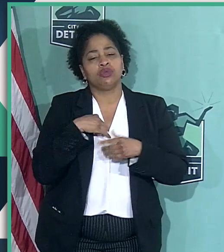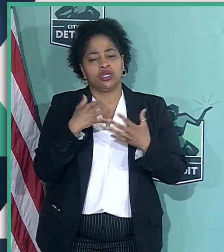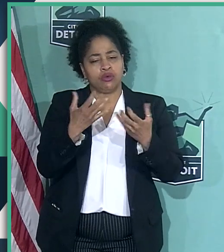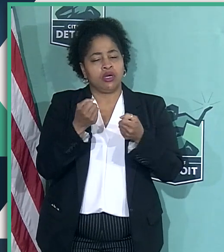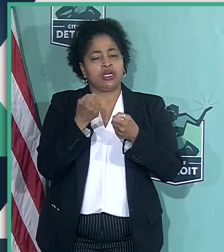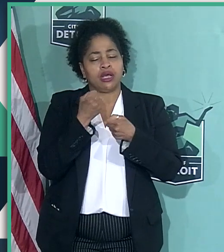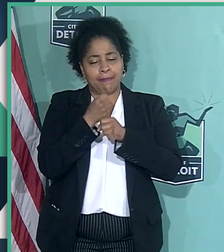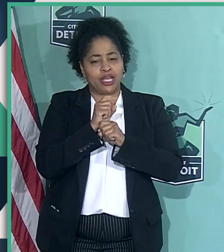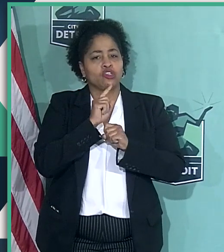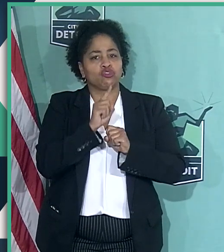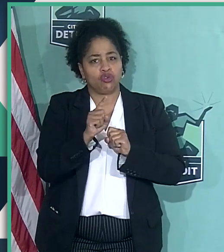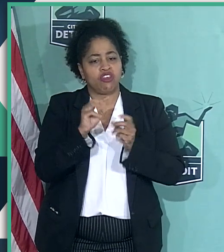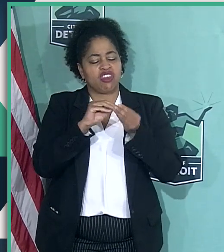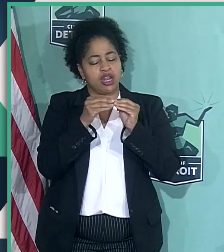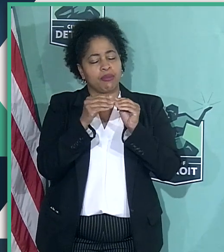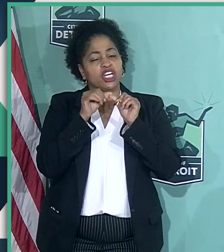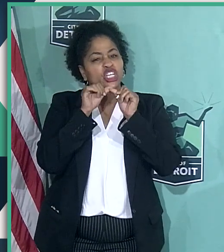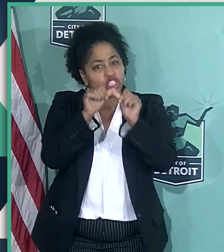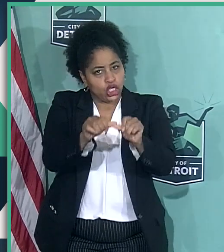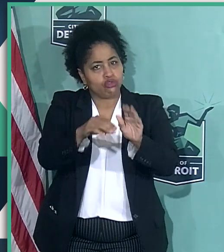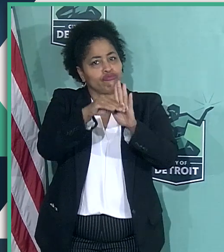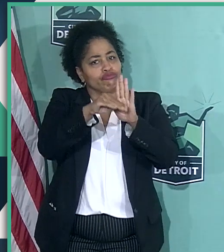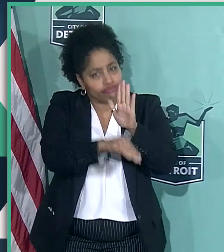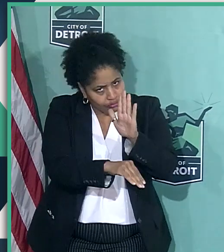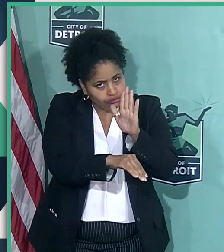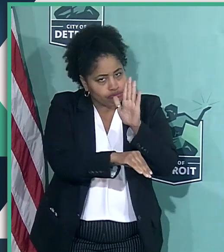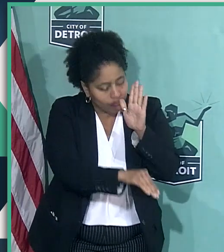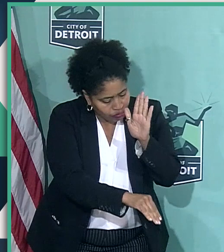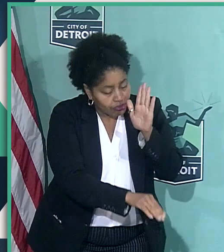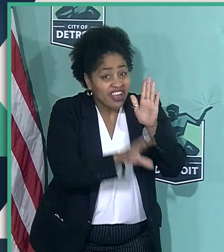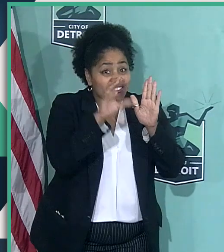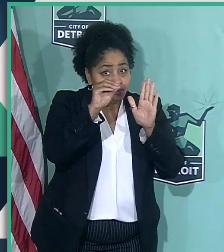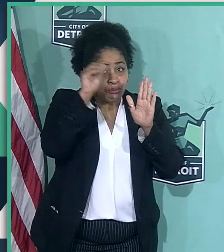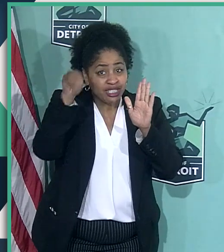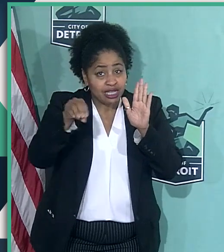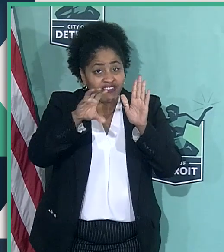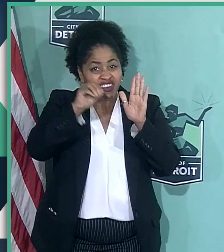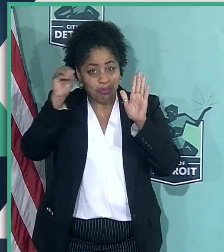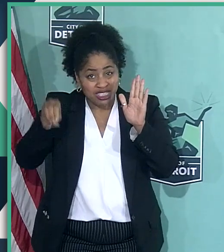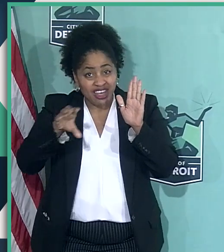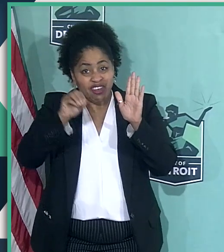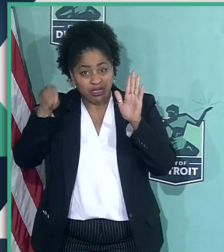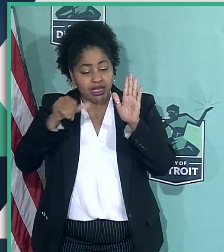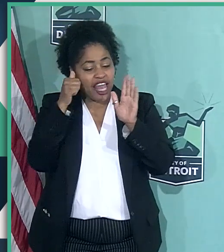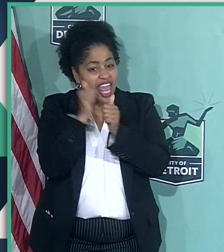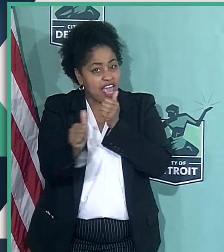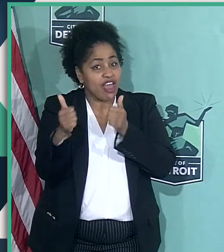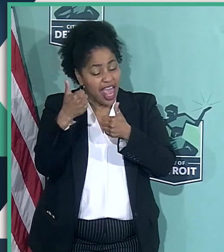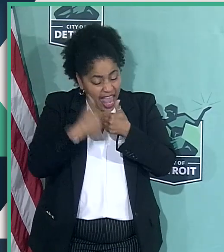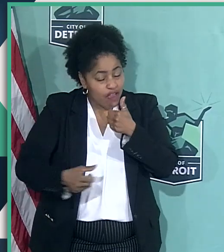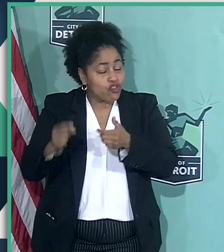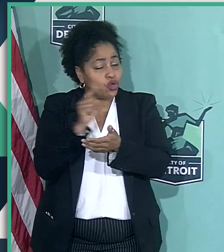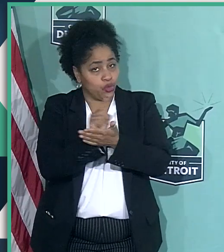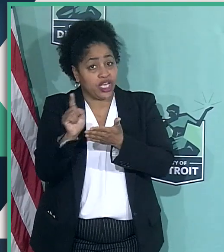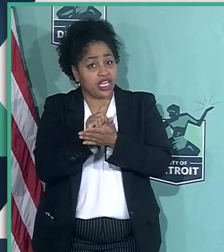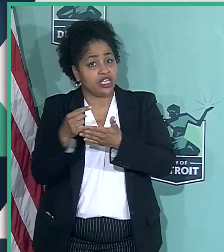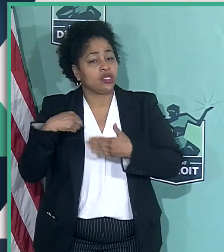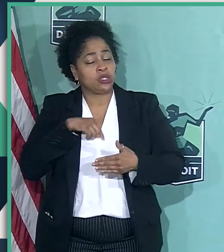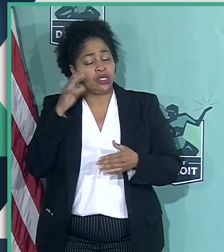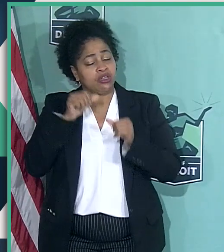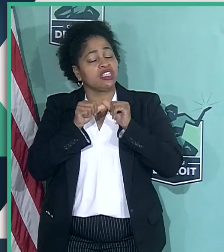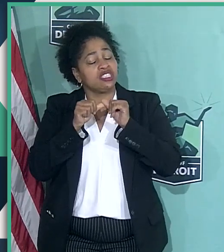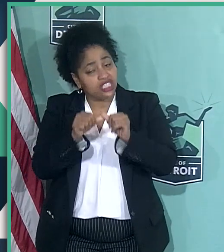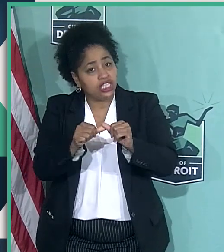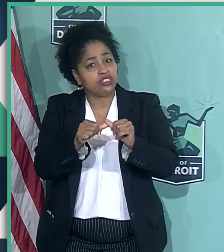to just keep dropping it 50 percent week after week. And we will continue to move things